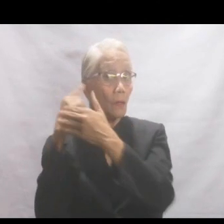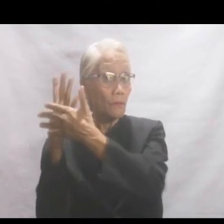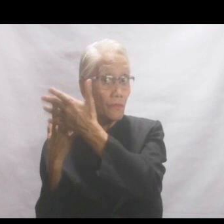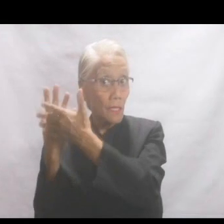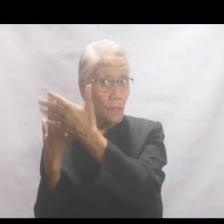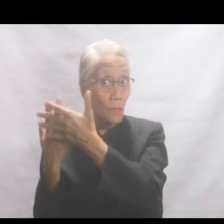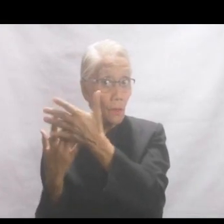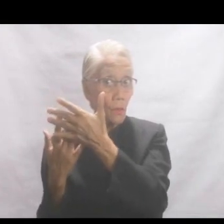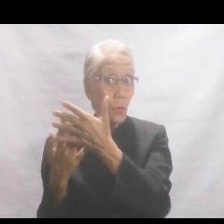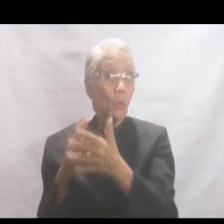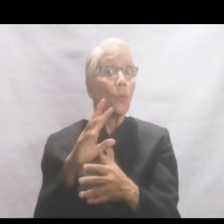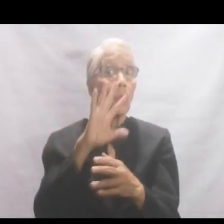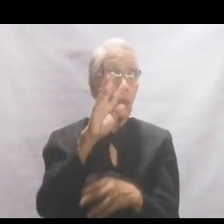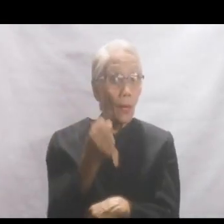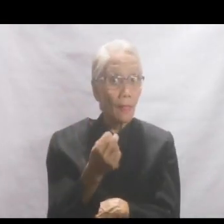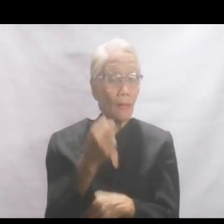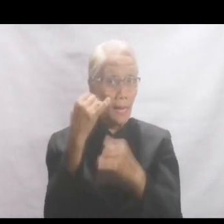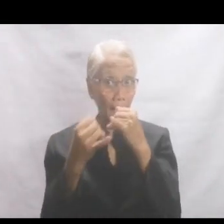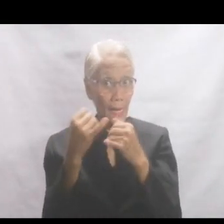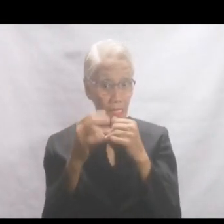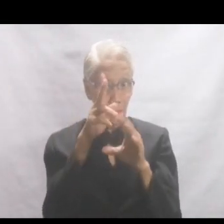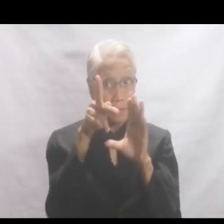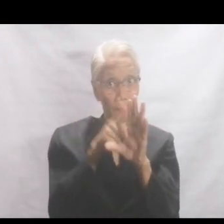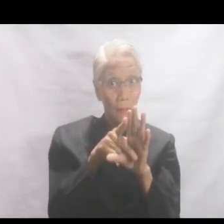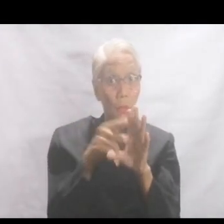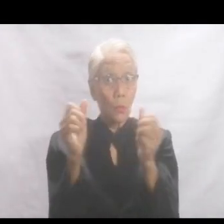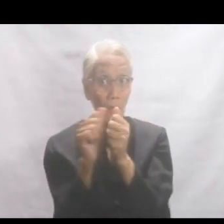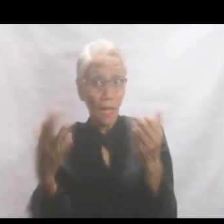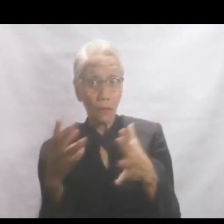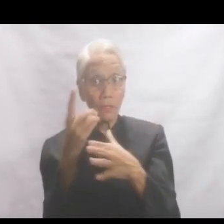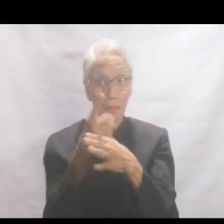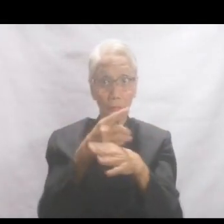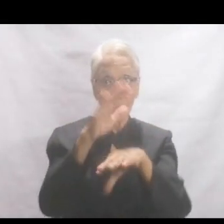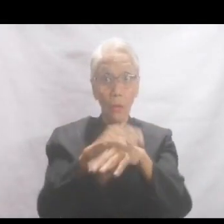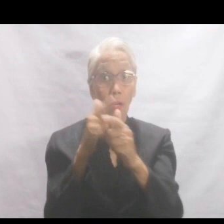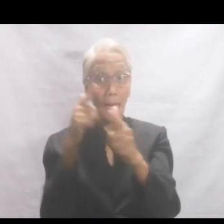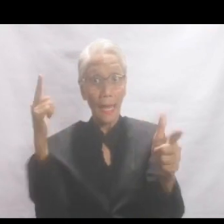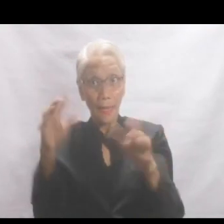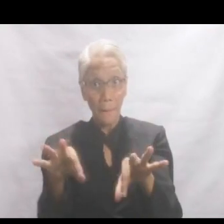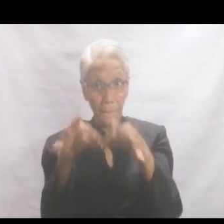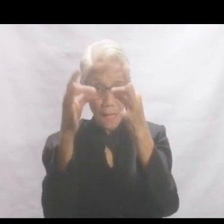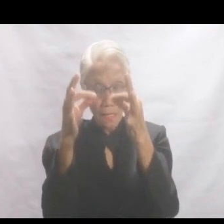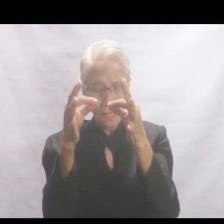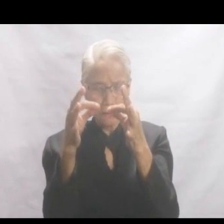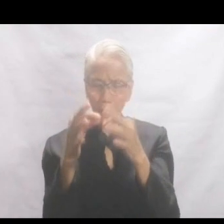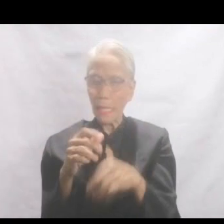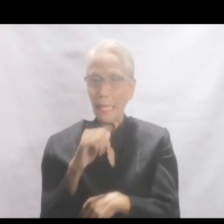Kailang ka ba huling nagparticipate without distractions sa online mass natin?